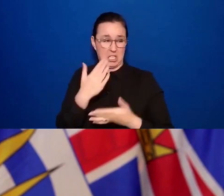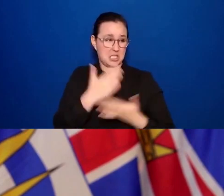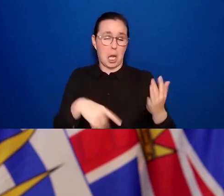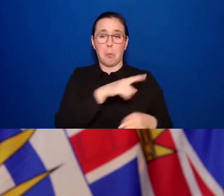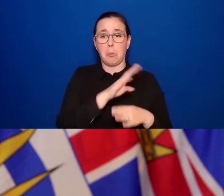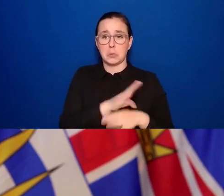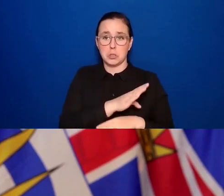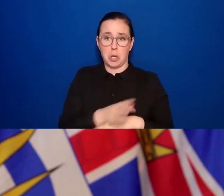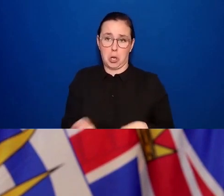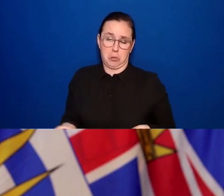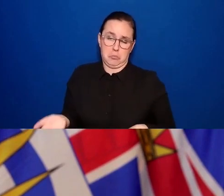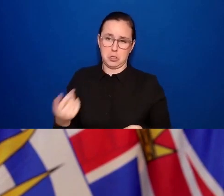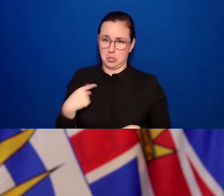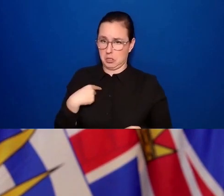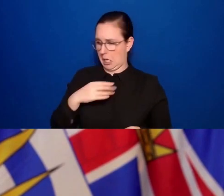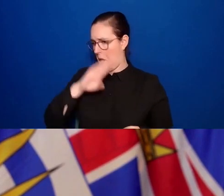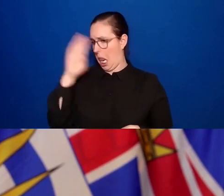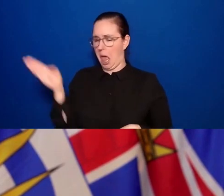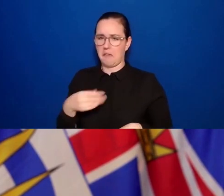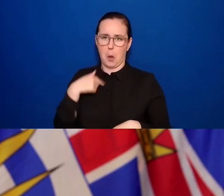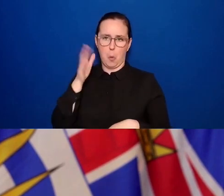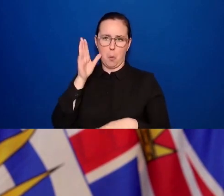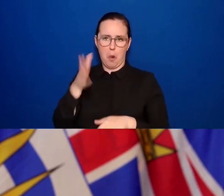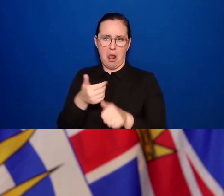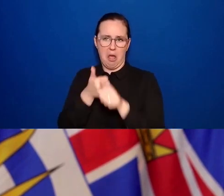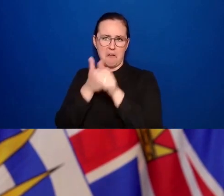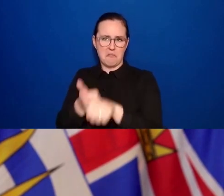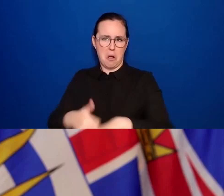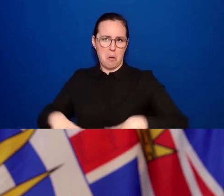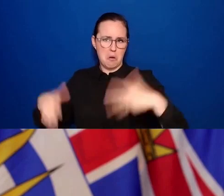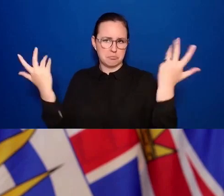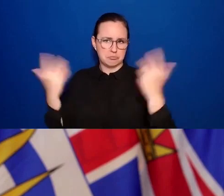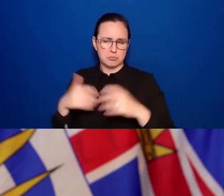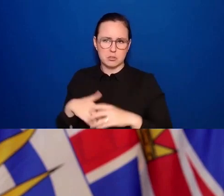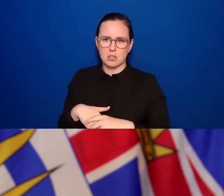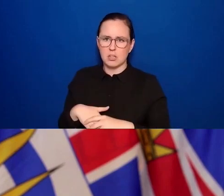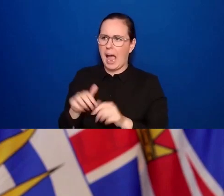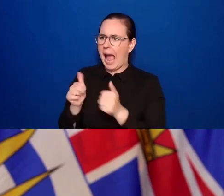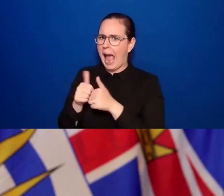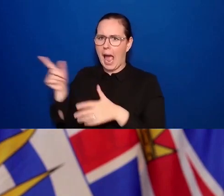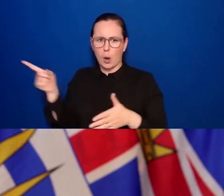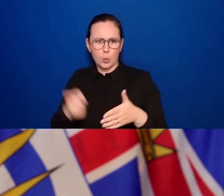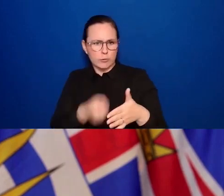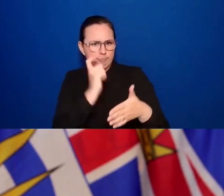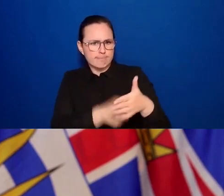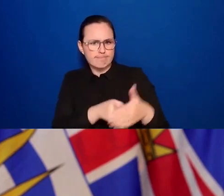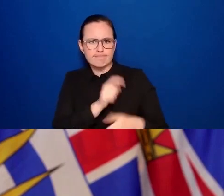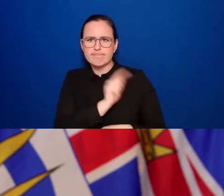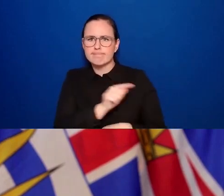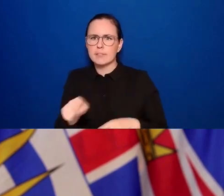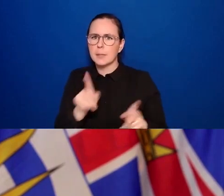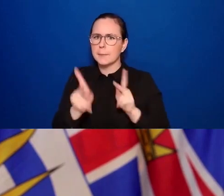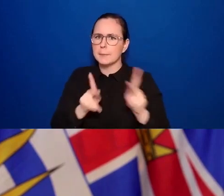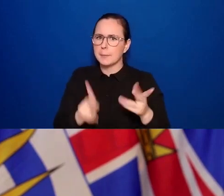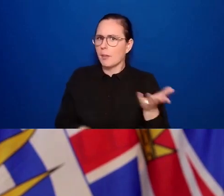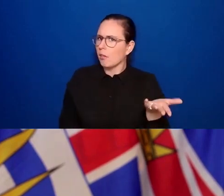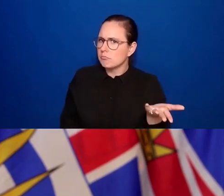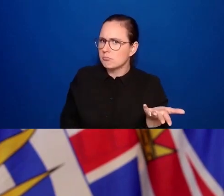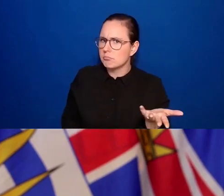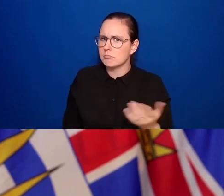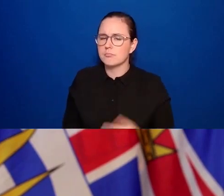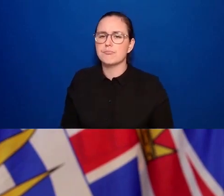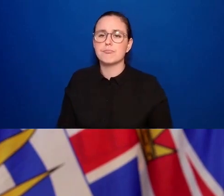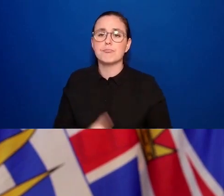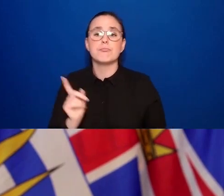So how long is it going to be before that hammer really comes down? Well, we expect that as of the 13th, that this